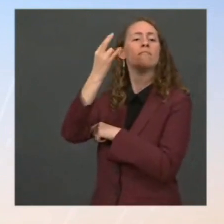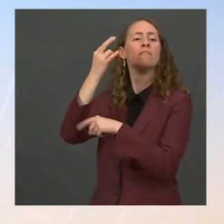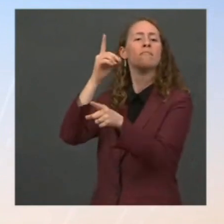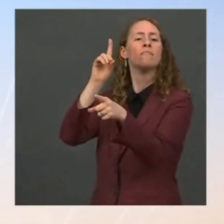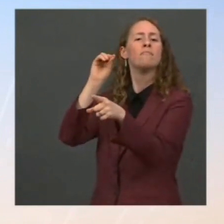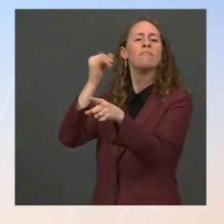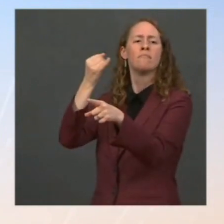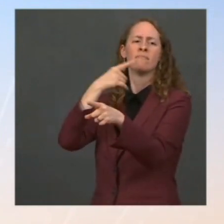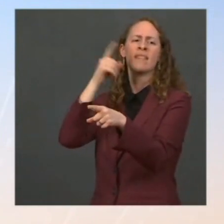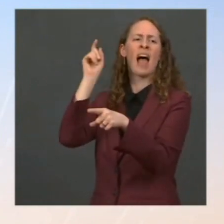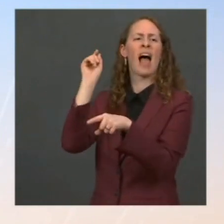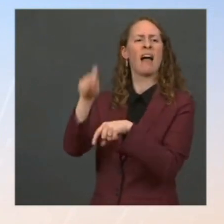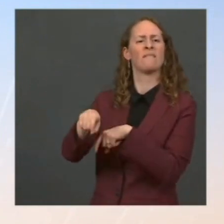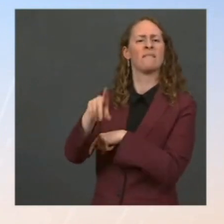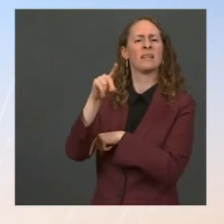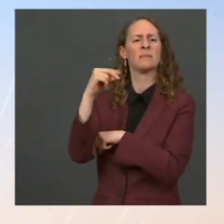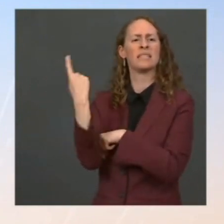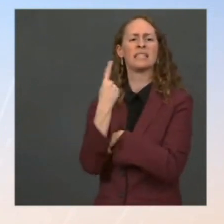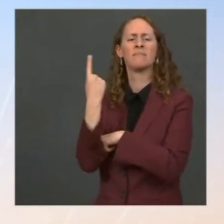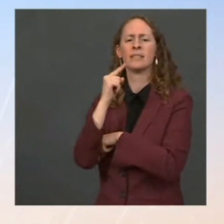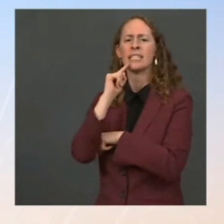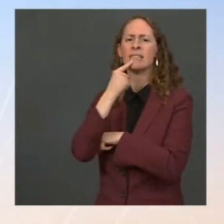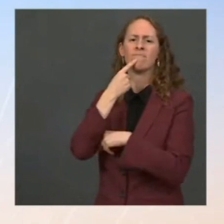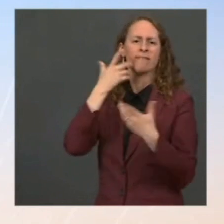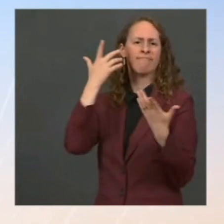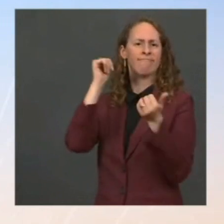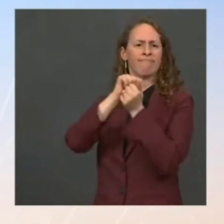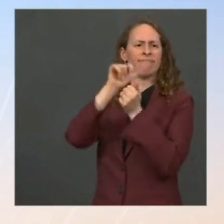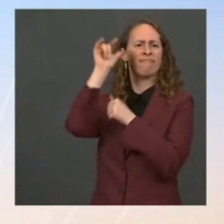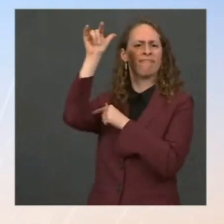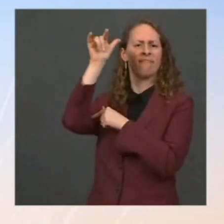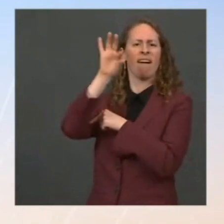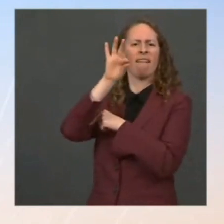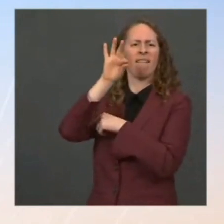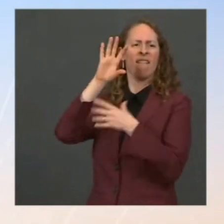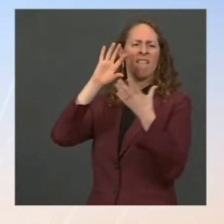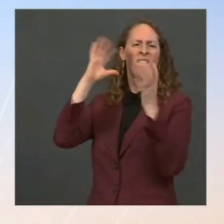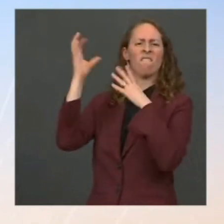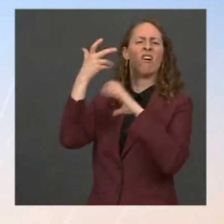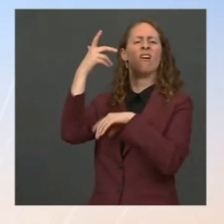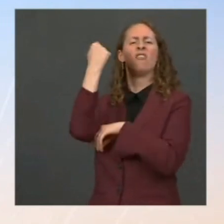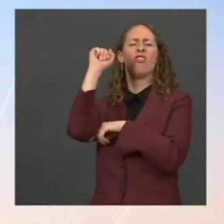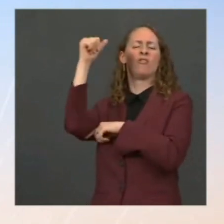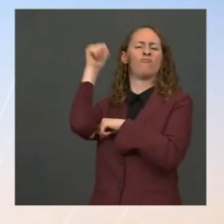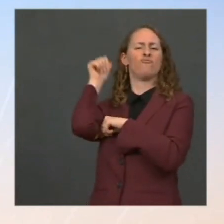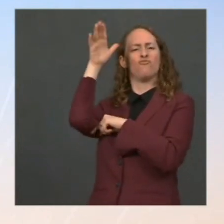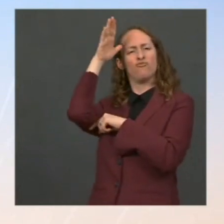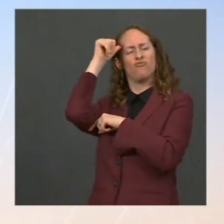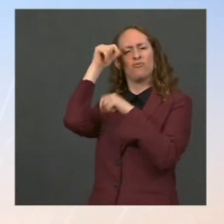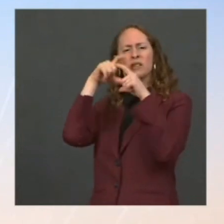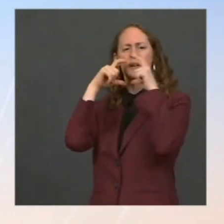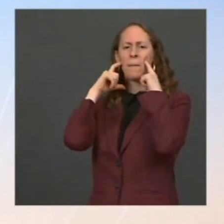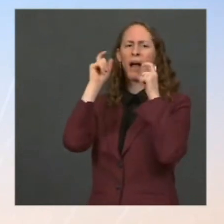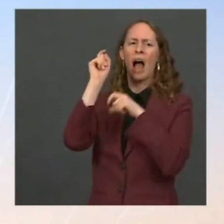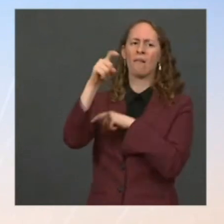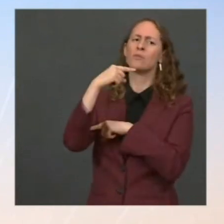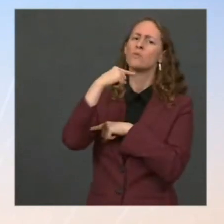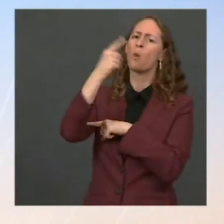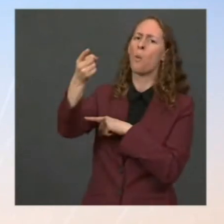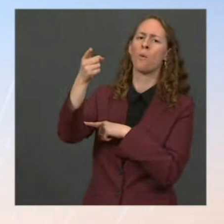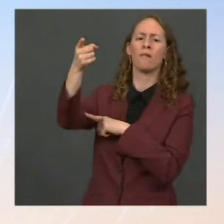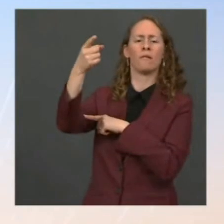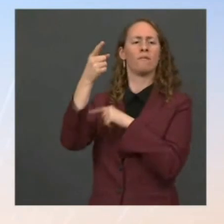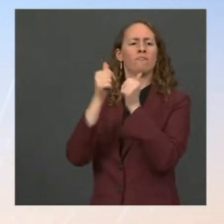He issued an executive order on July 9th having to do with antitrust, encouraging, all but directing, the attorney general to vigorously enforce it.